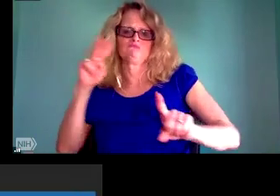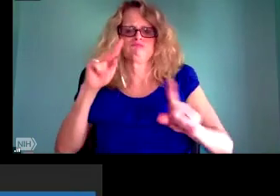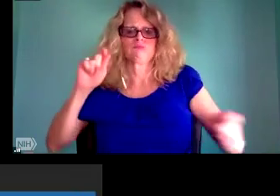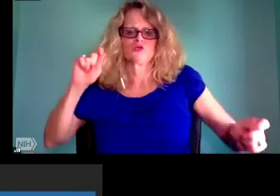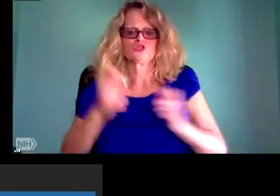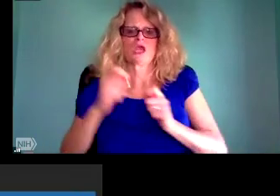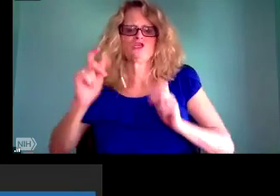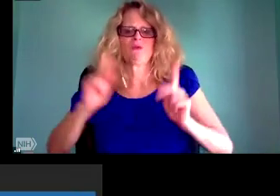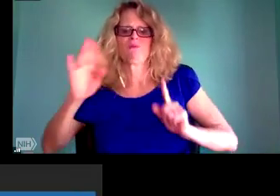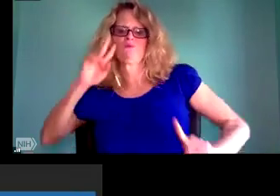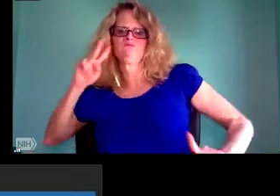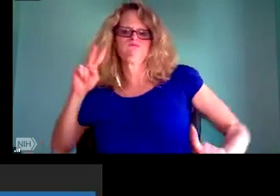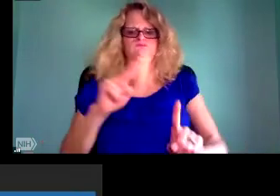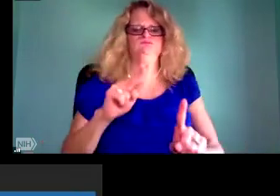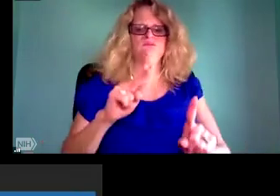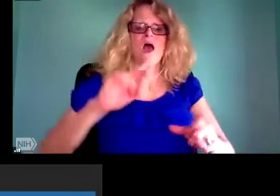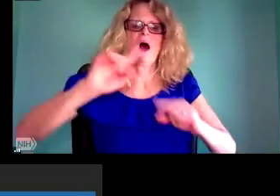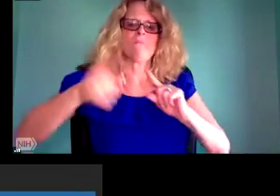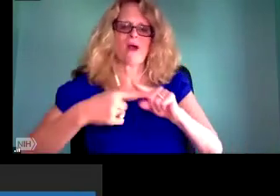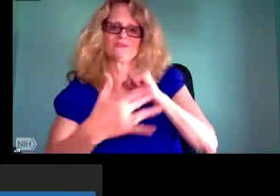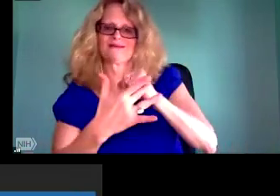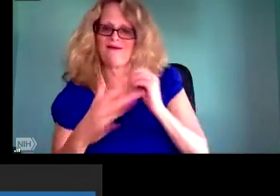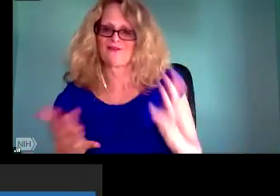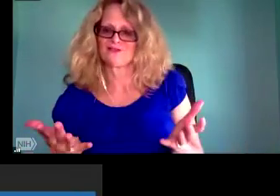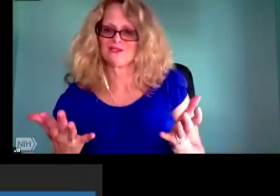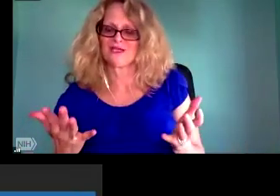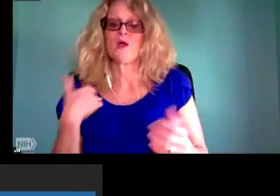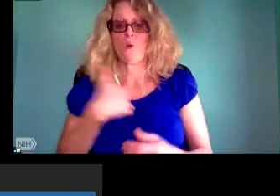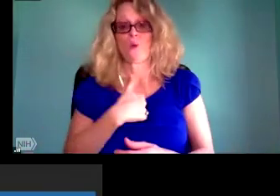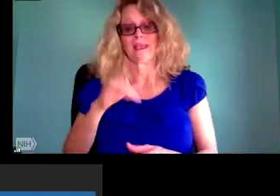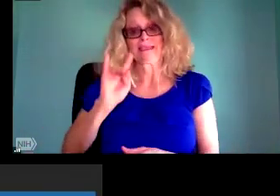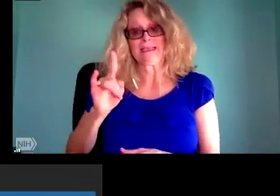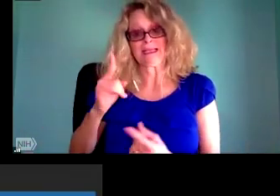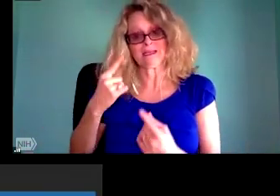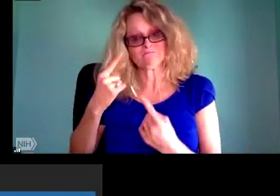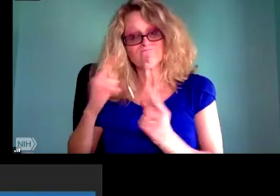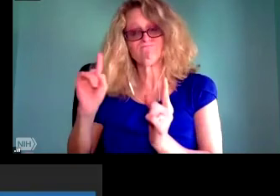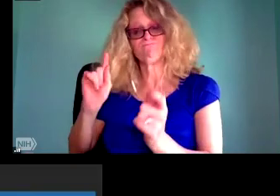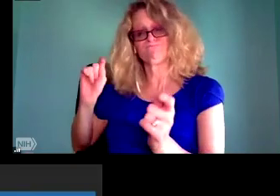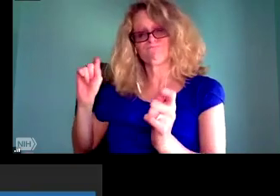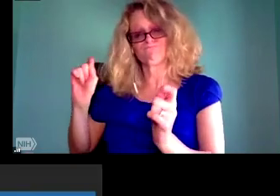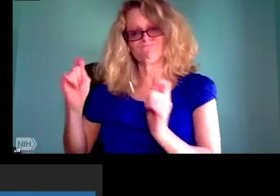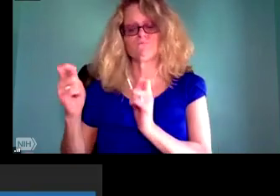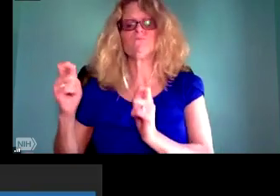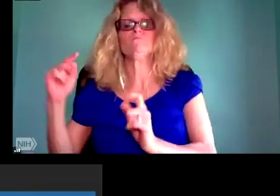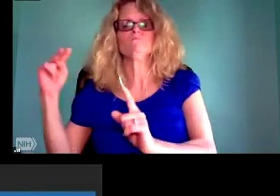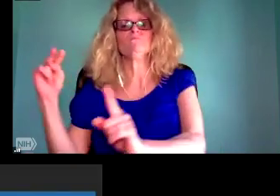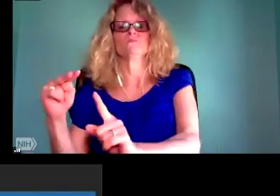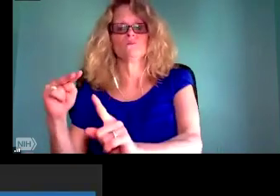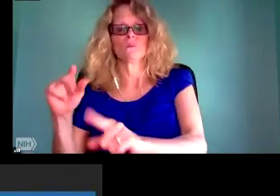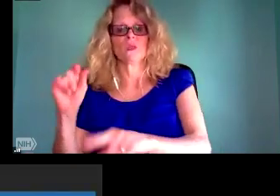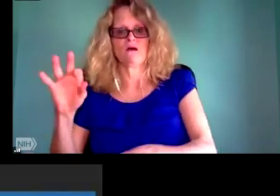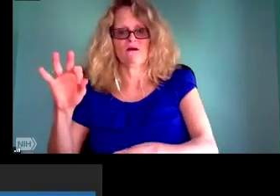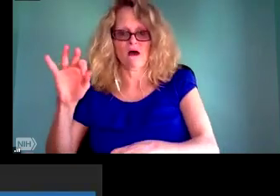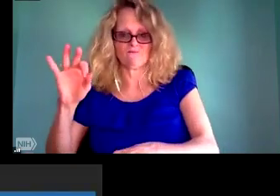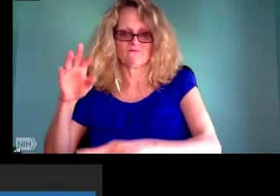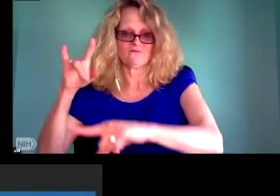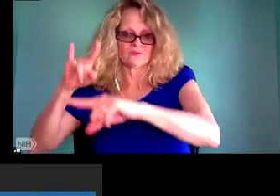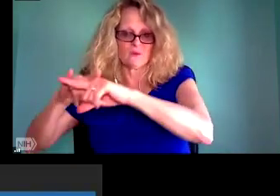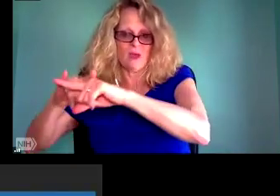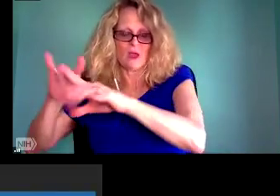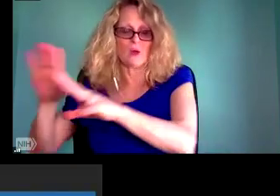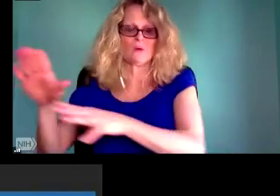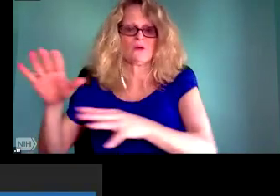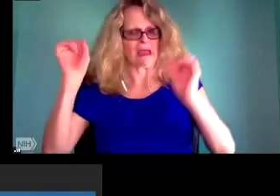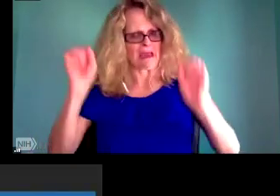to be at the forefront of articulating what our national and international agendas should be at the intersection of knowledge